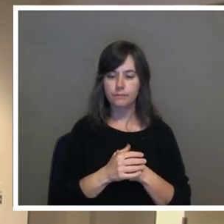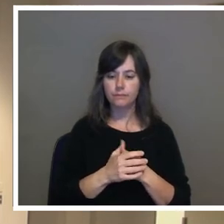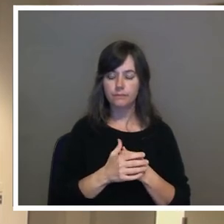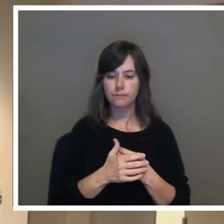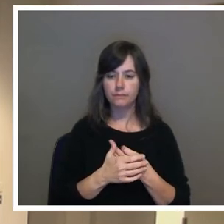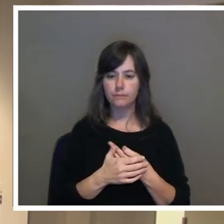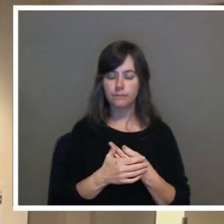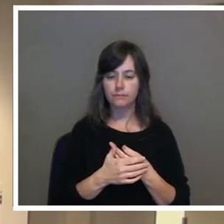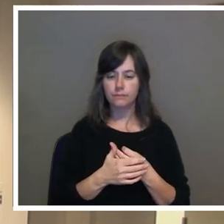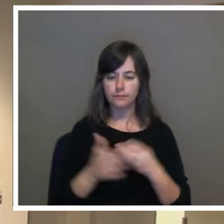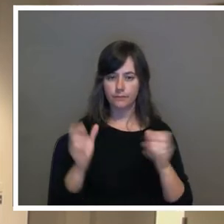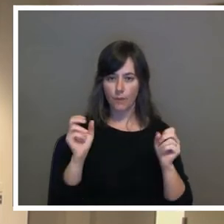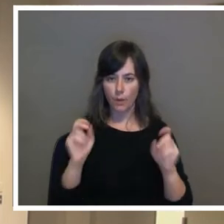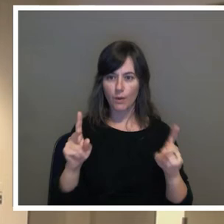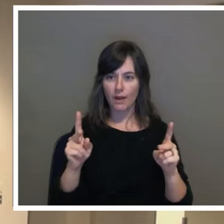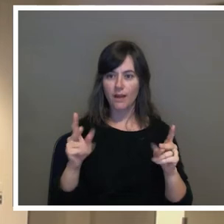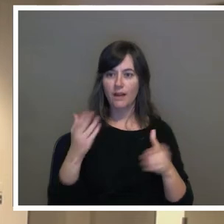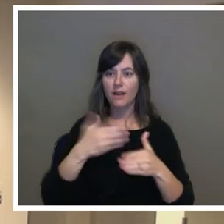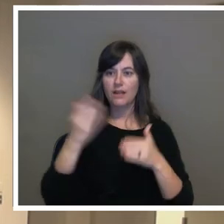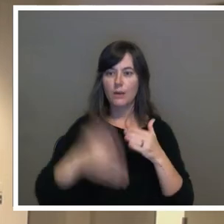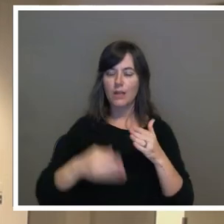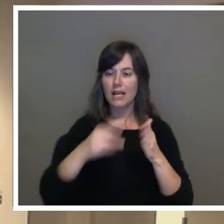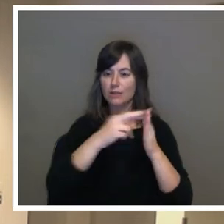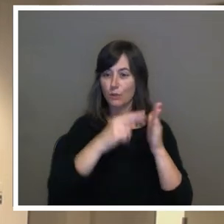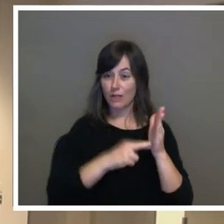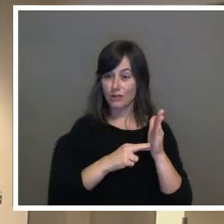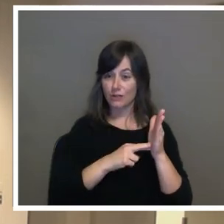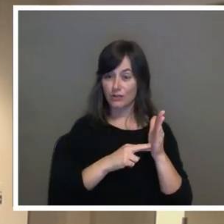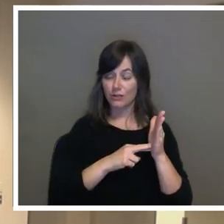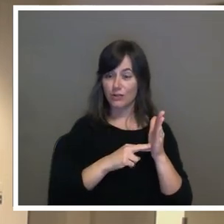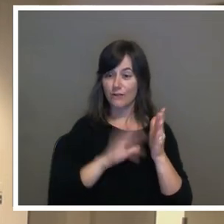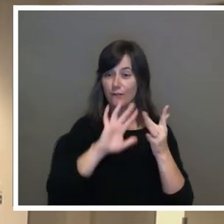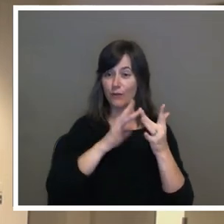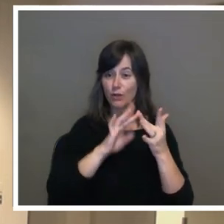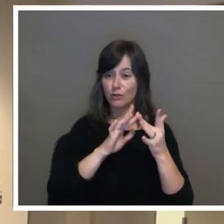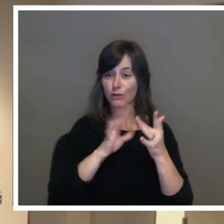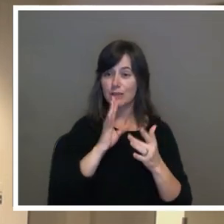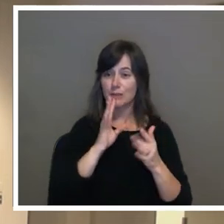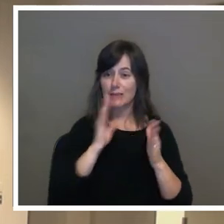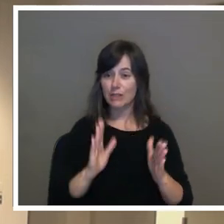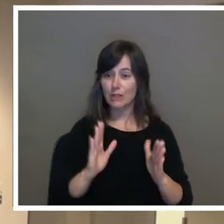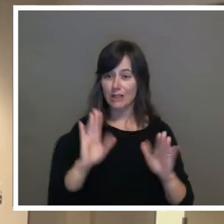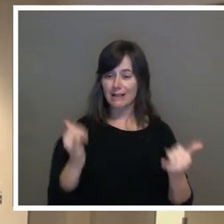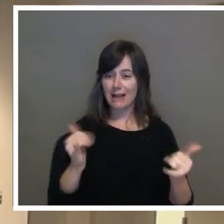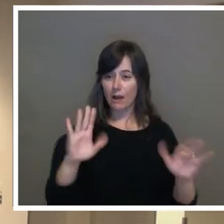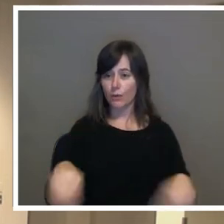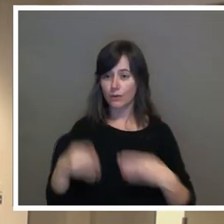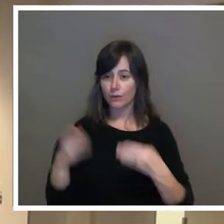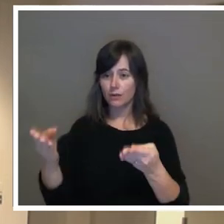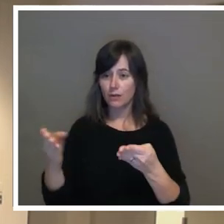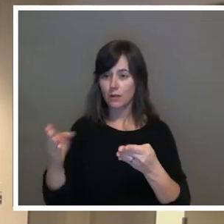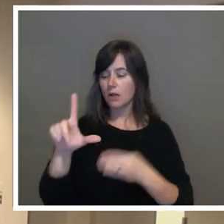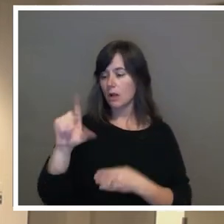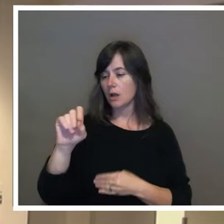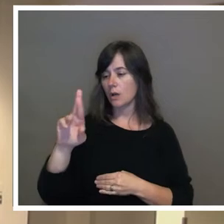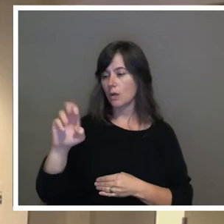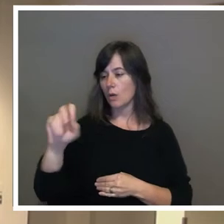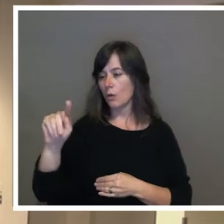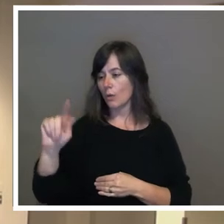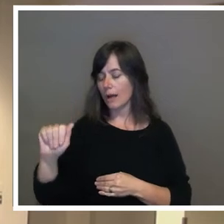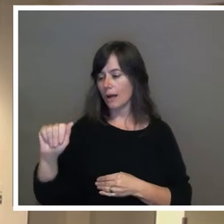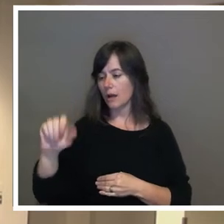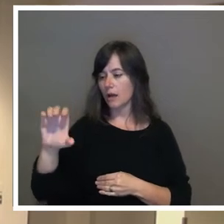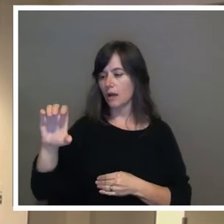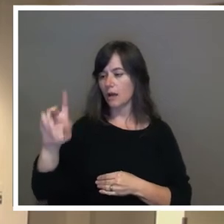Okay. That was our last registered virtual speaker. I will now turn the call over to Ms. Loretta Kerna for in-person